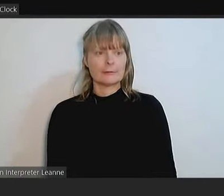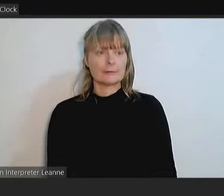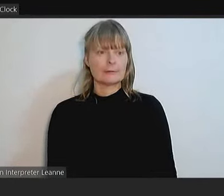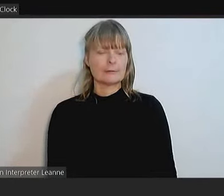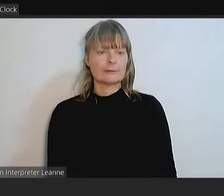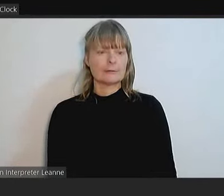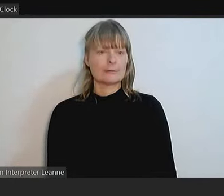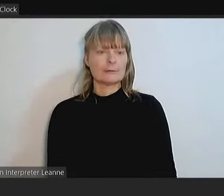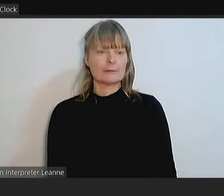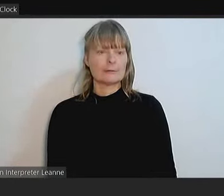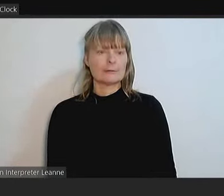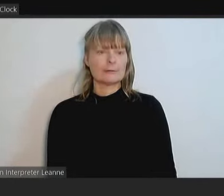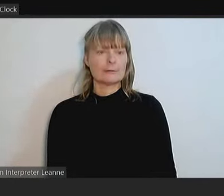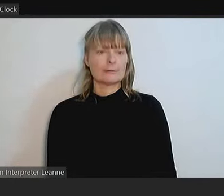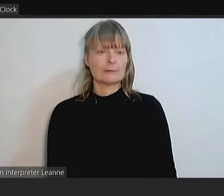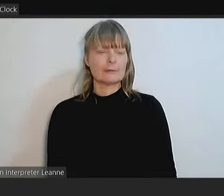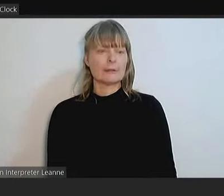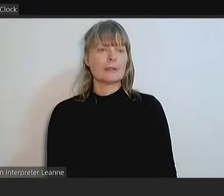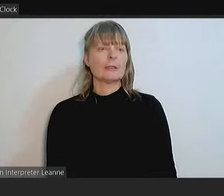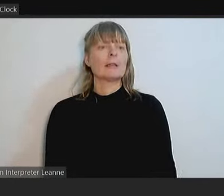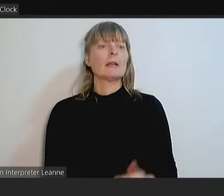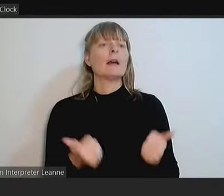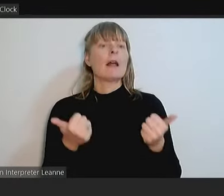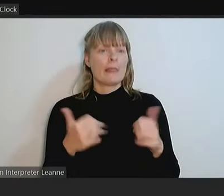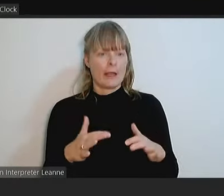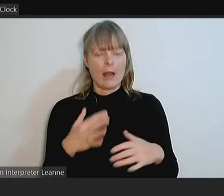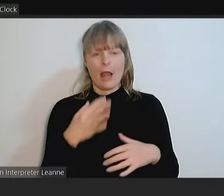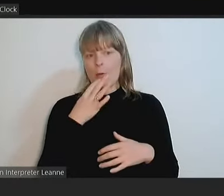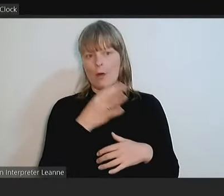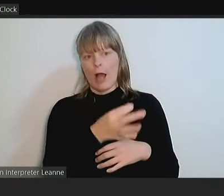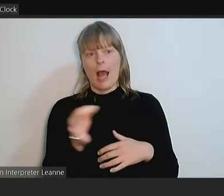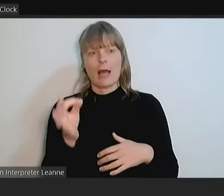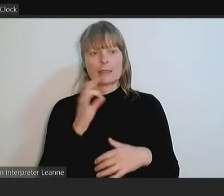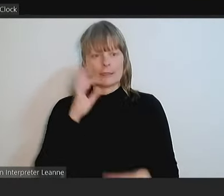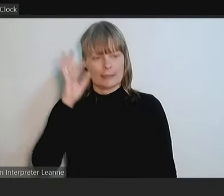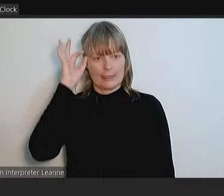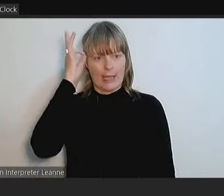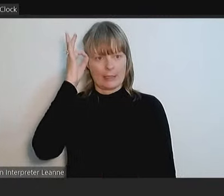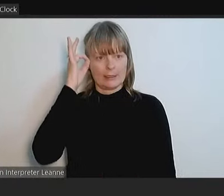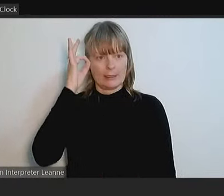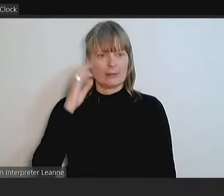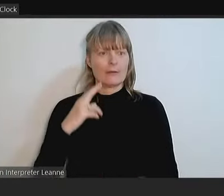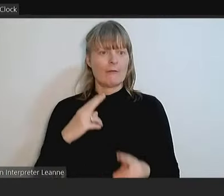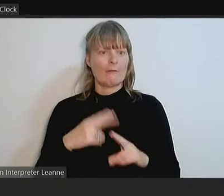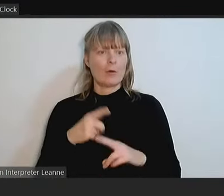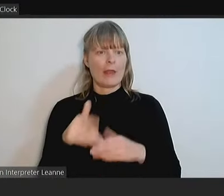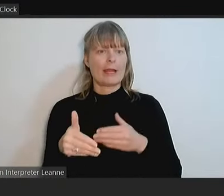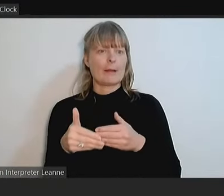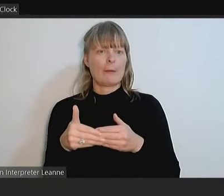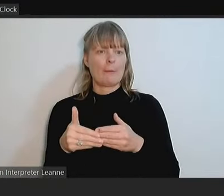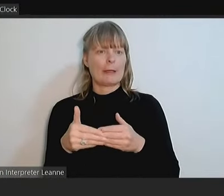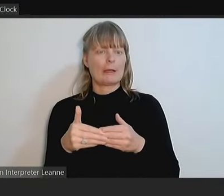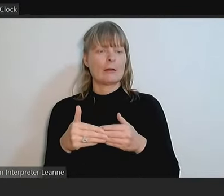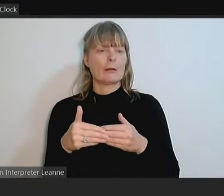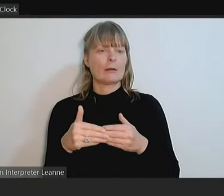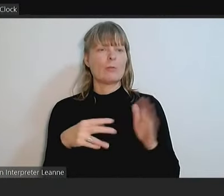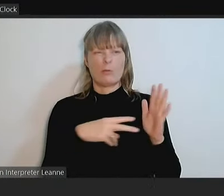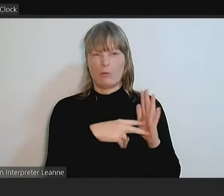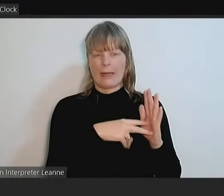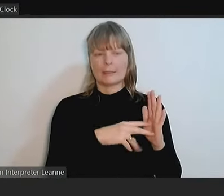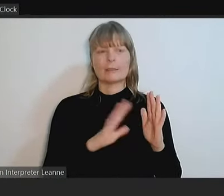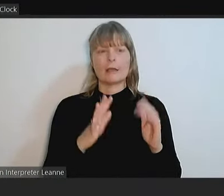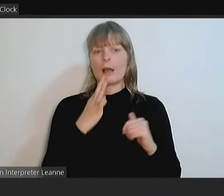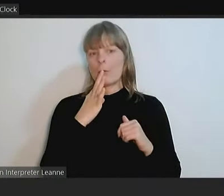And I will also then ask councillors, while that amendment, while we're waiting for that amendment, can I ask councillors,